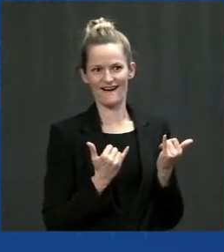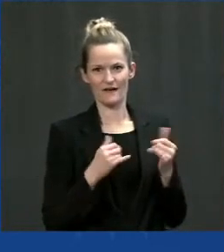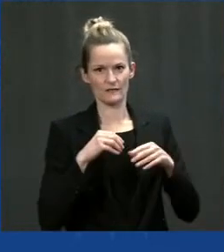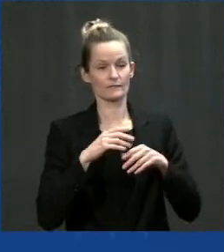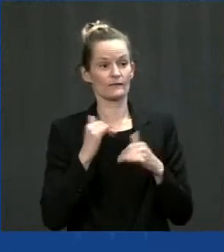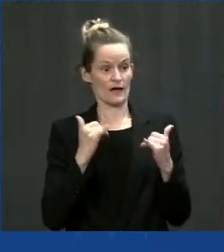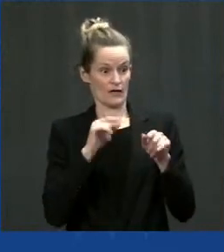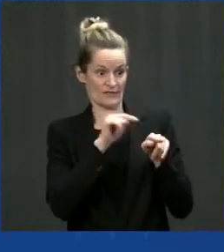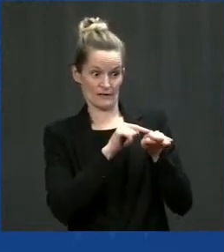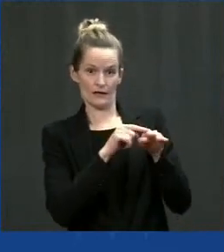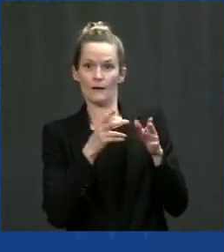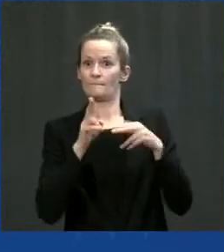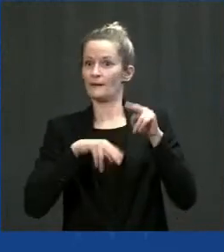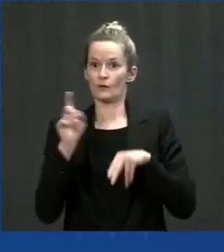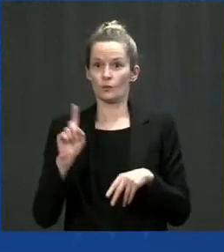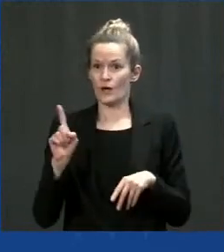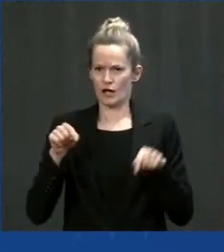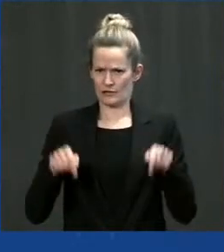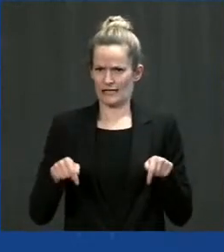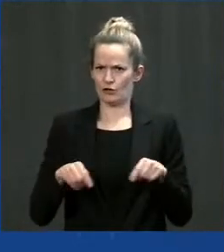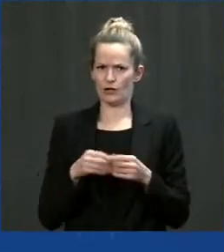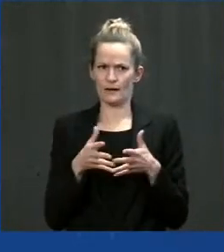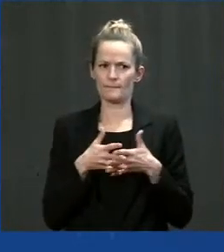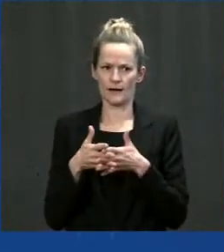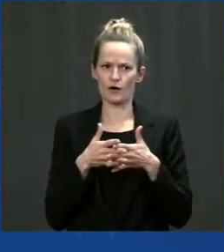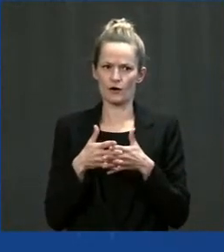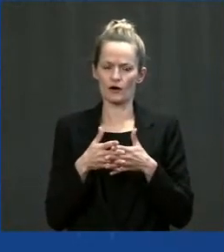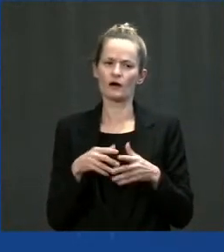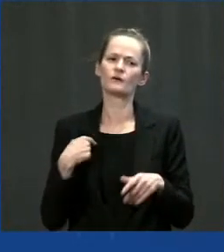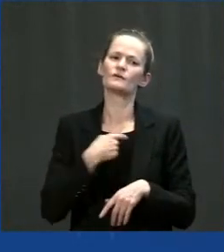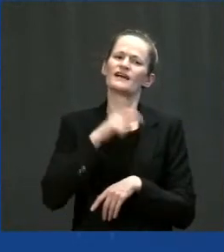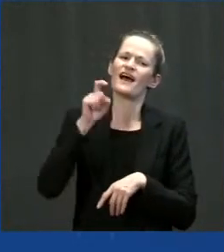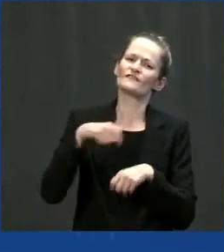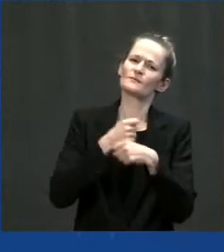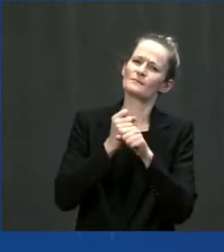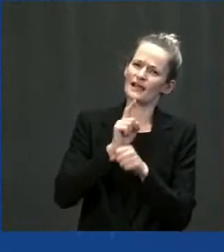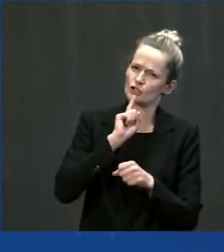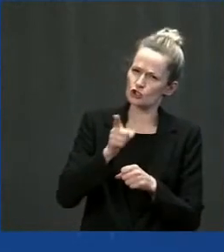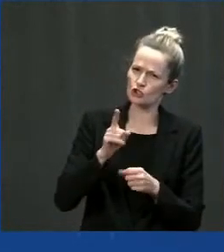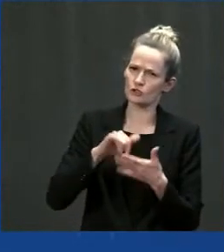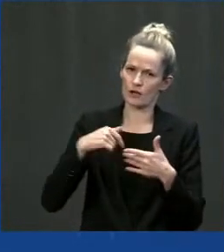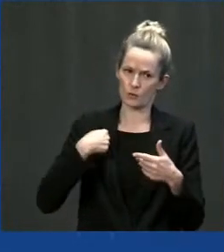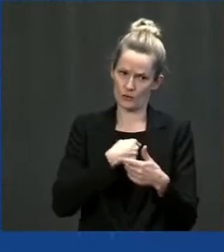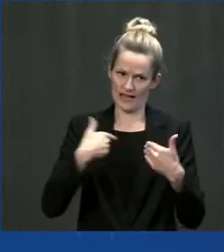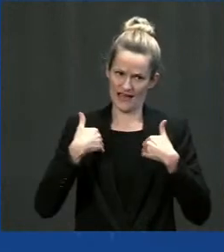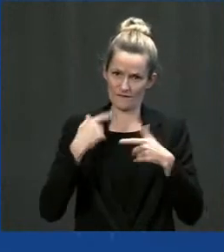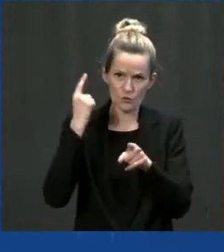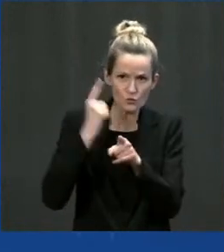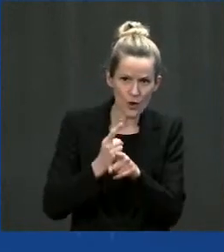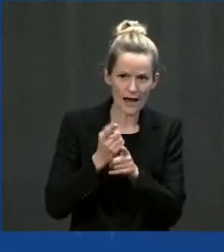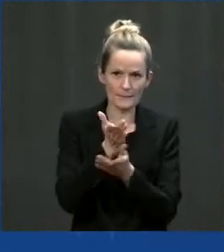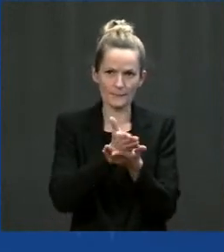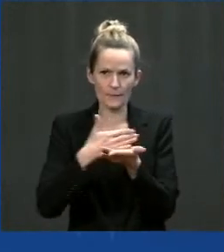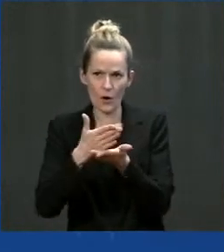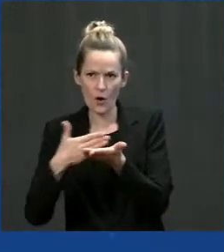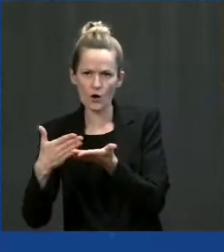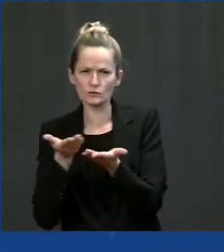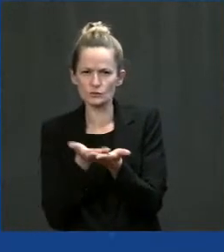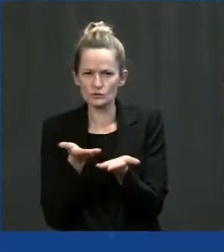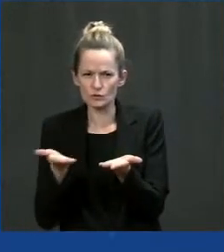on. But we have to make sure we have all the, you know, access to to the various pieces of